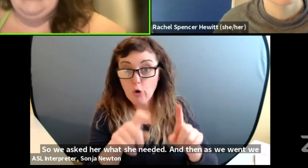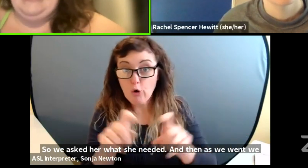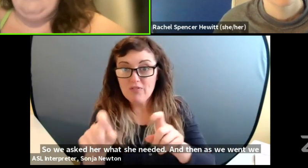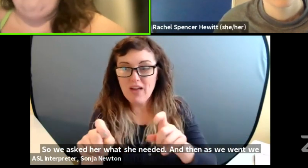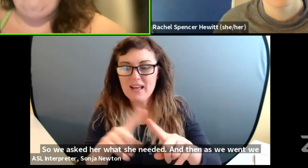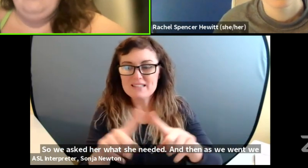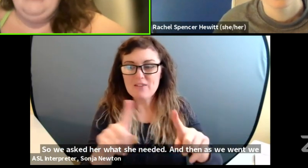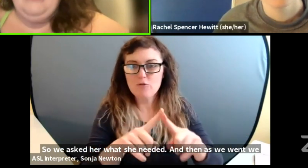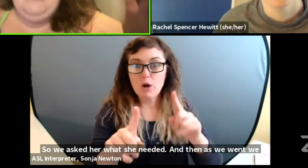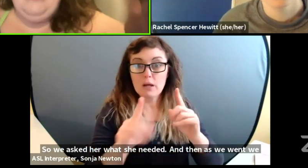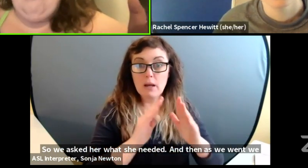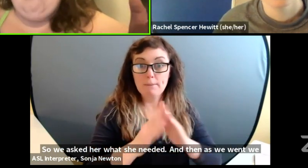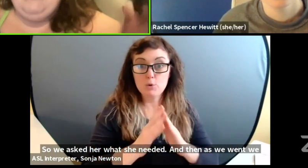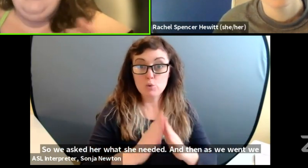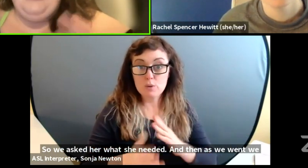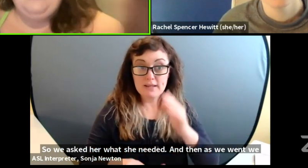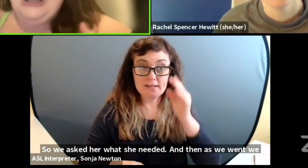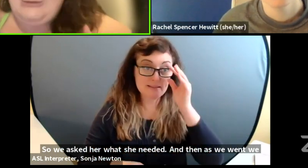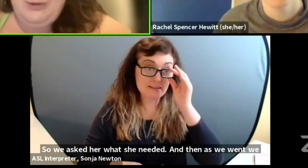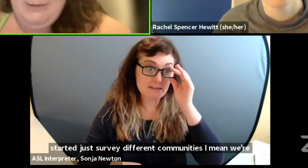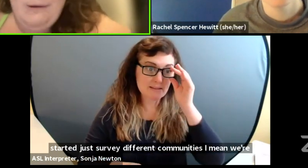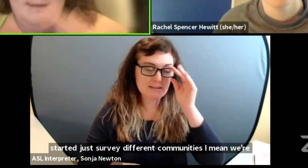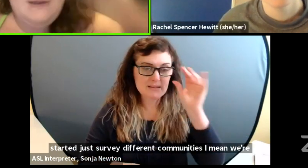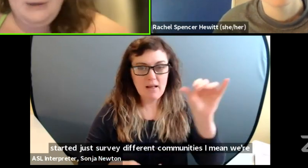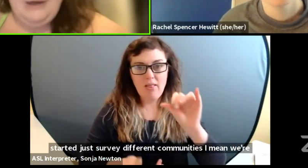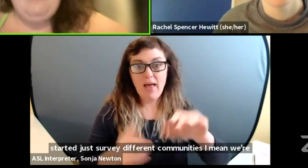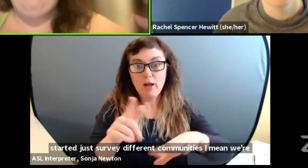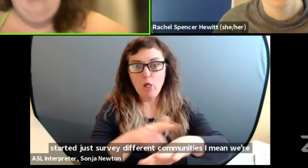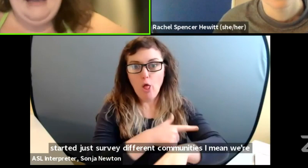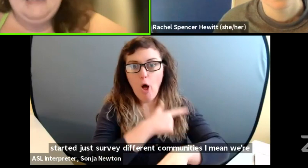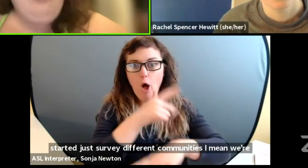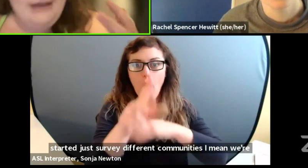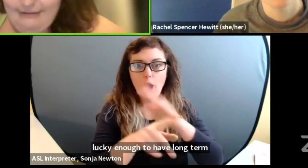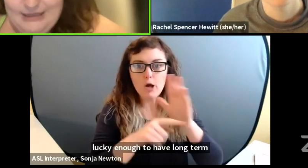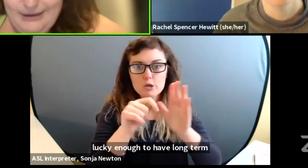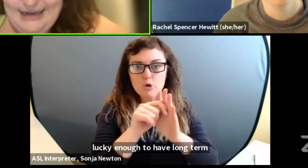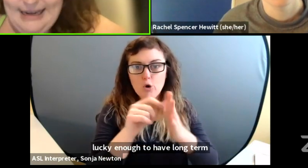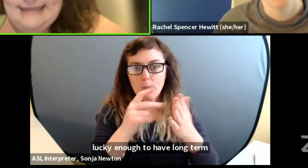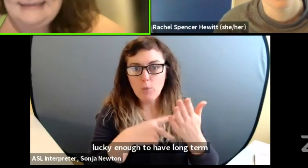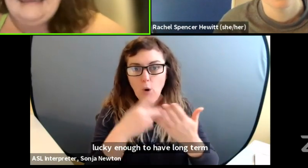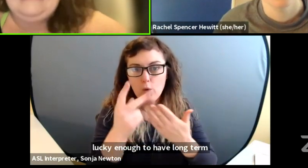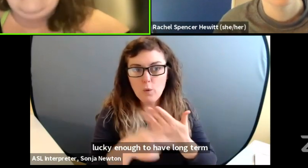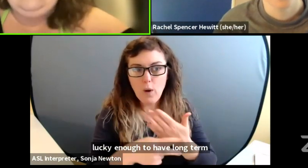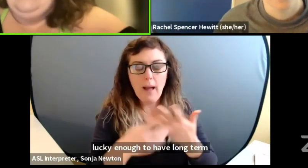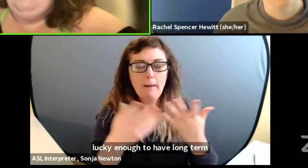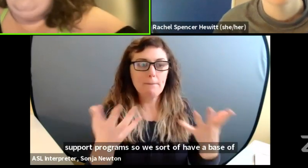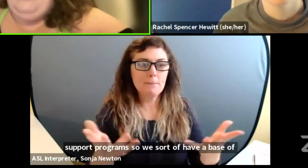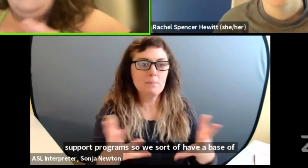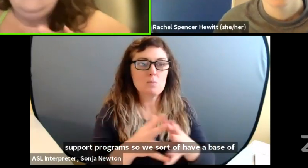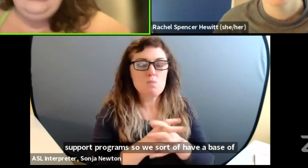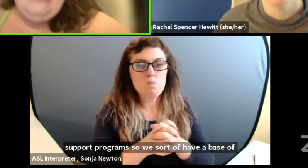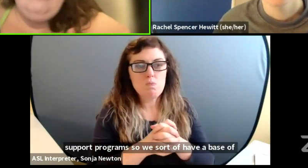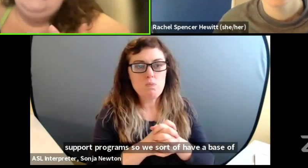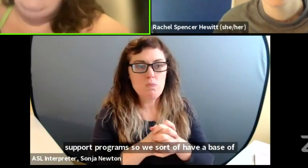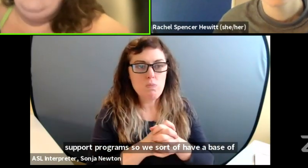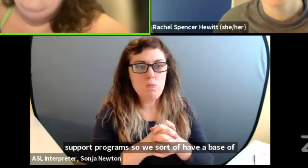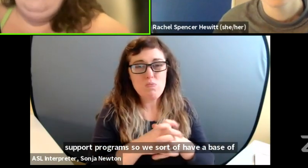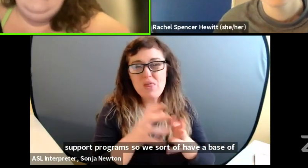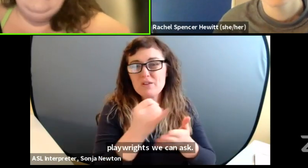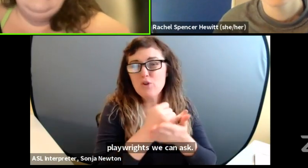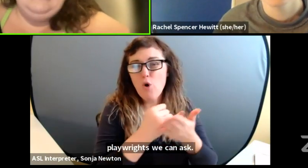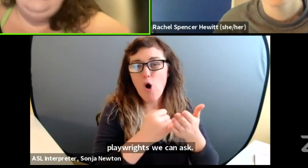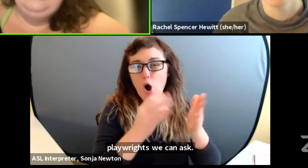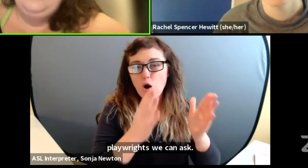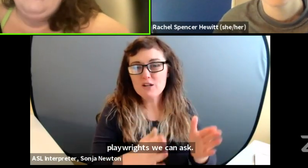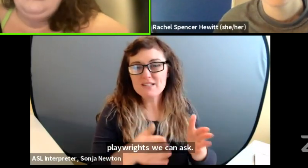lucky enough to have, um, long-term support programs. So we sort of have a base of playwrights we can ask. Um, but artists in general, it's re it